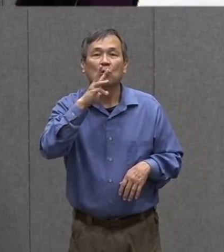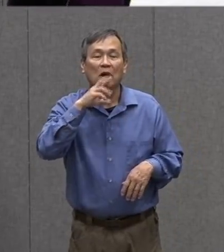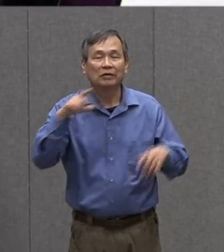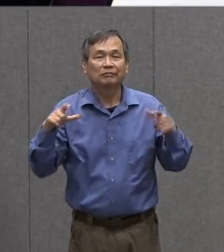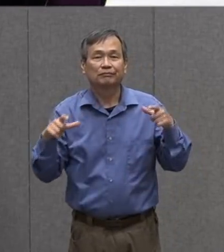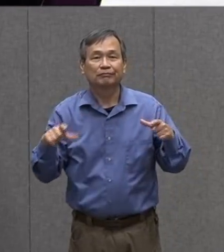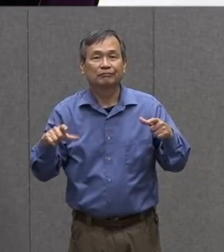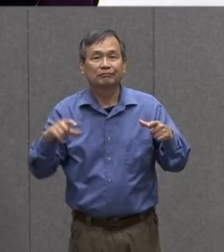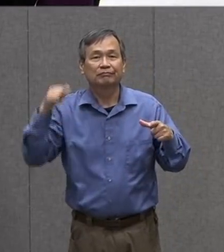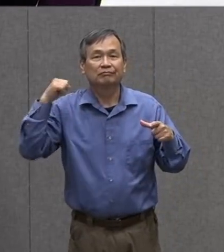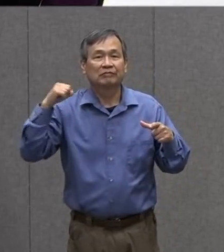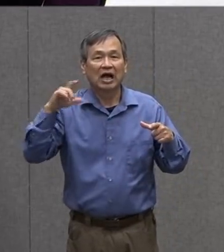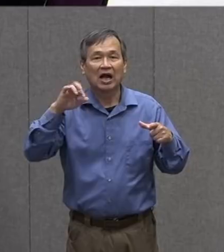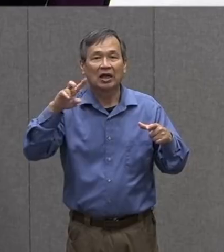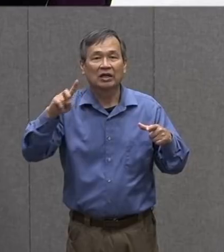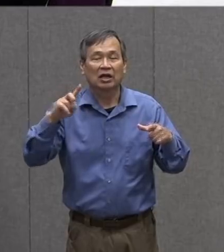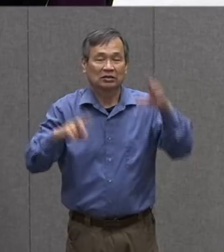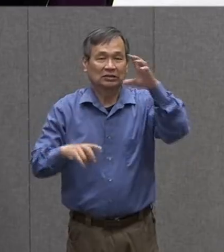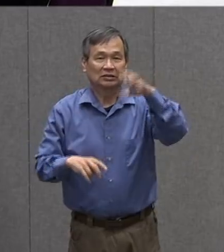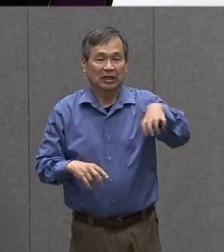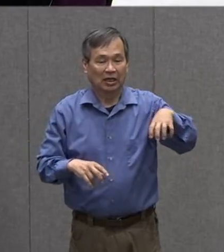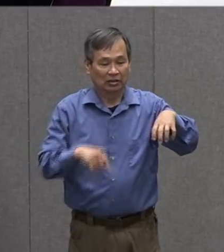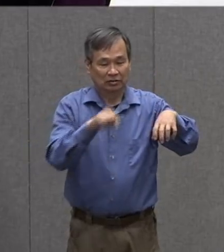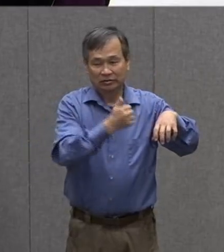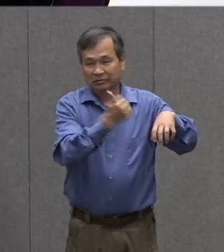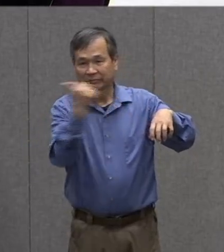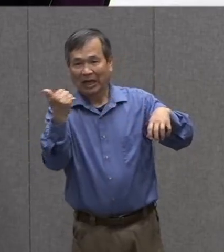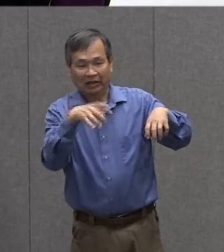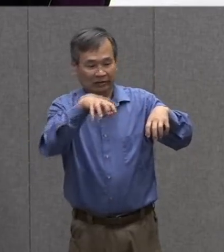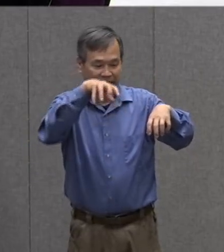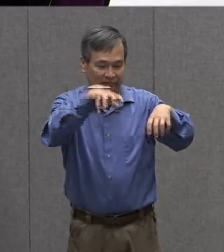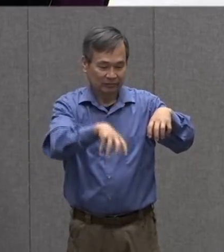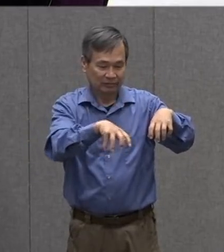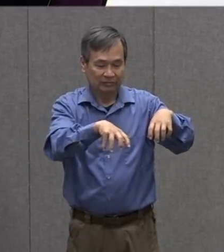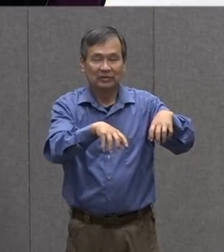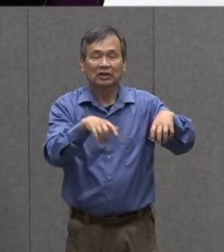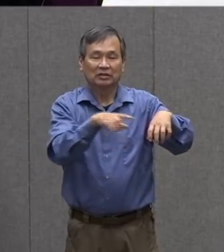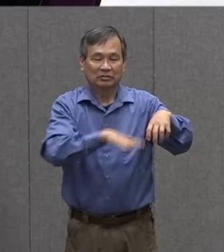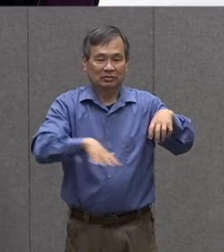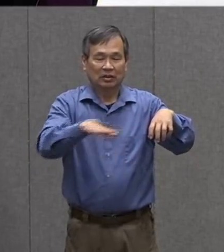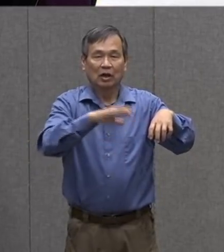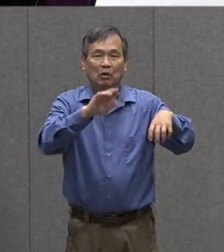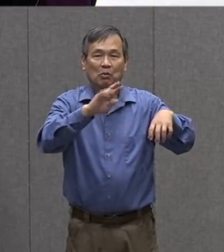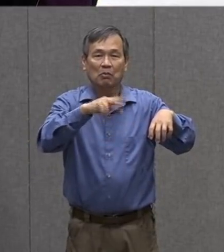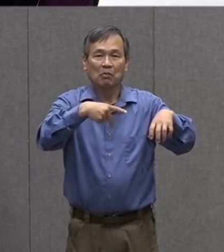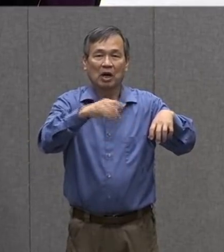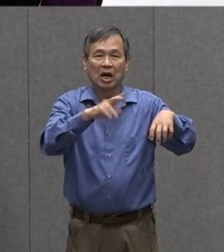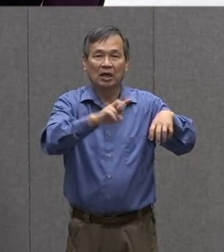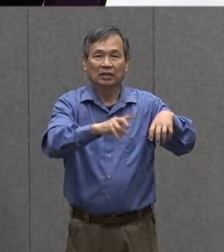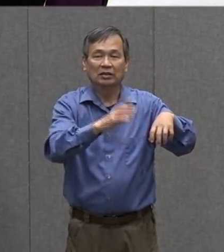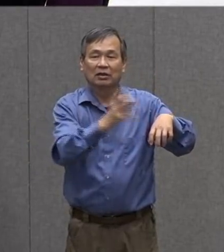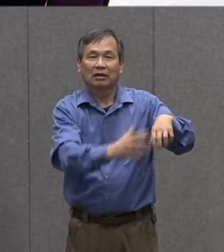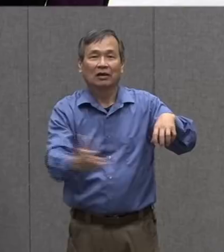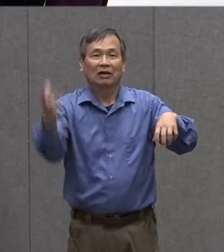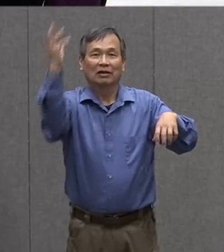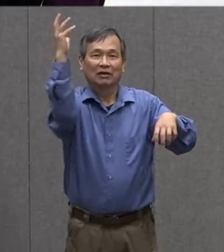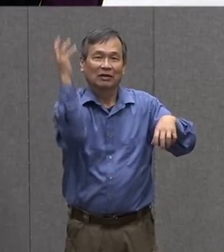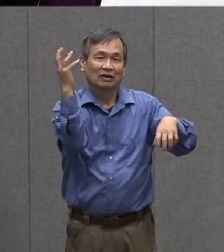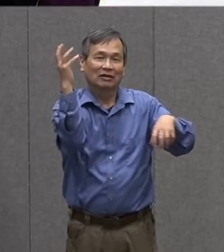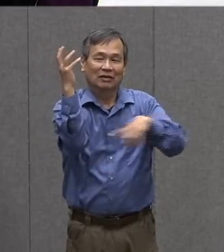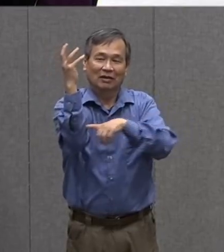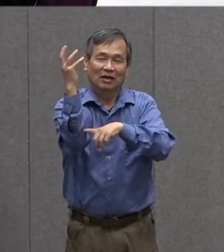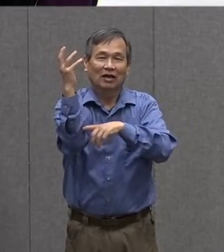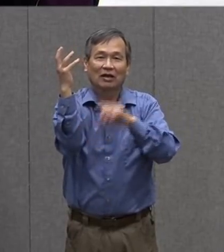and next to that little pond there's a tree and that tree is blooming with some bright pink